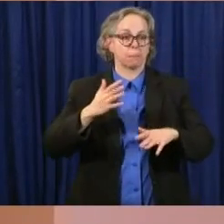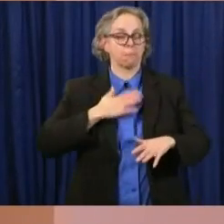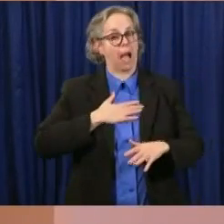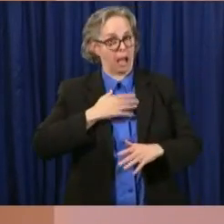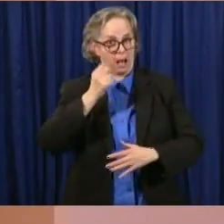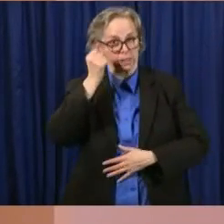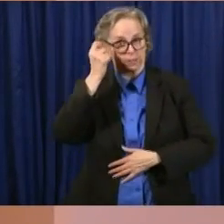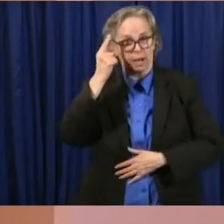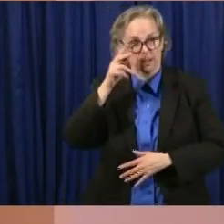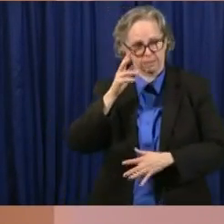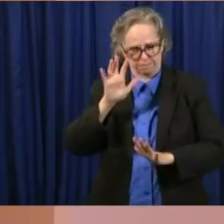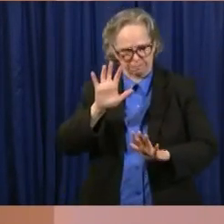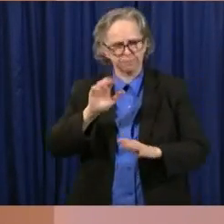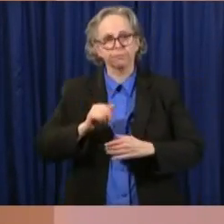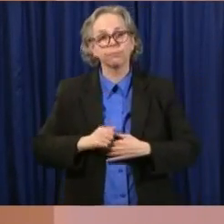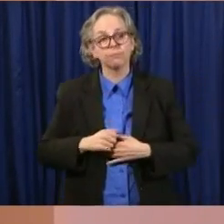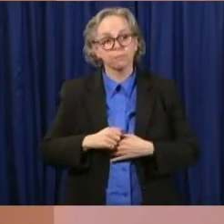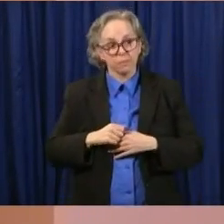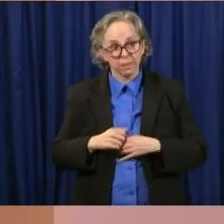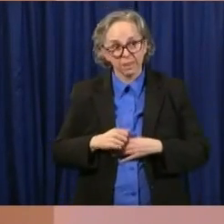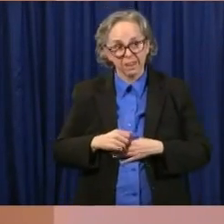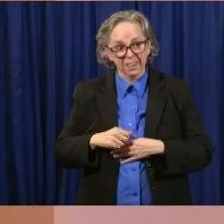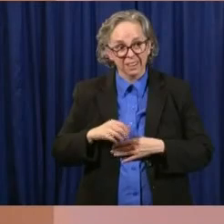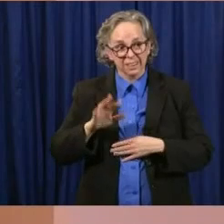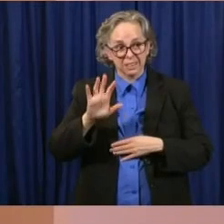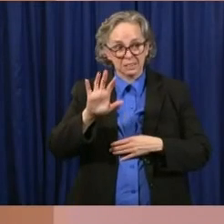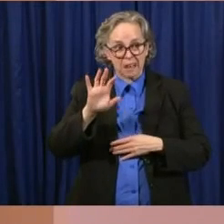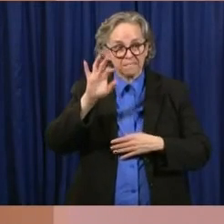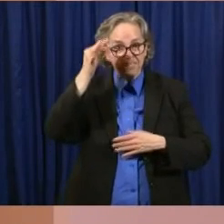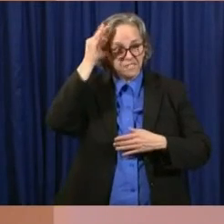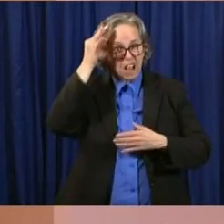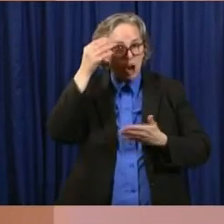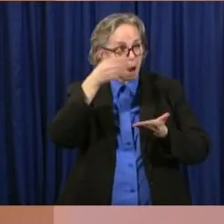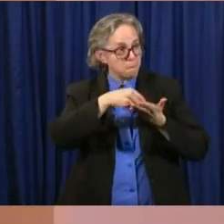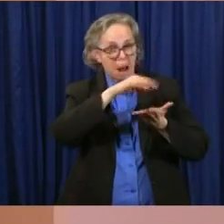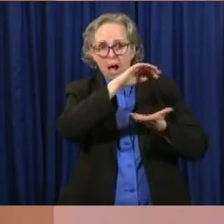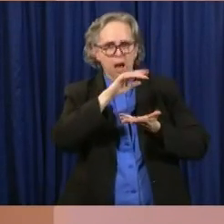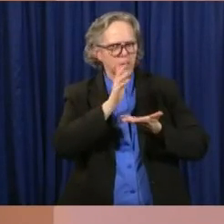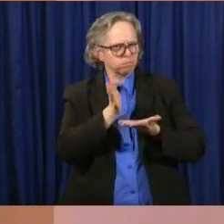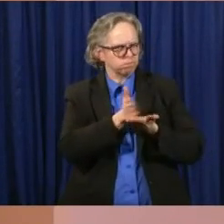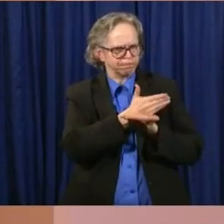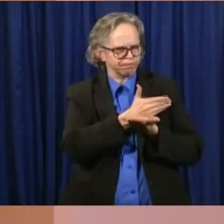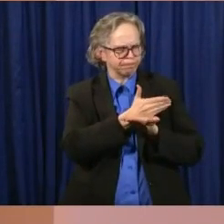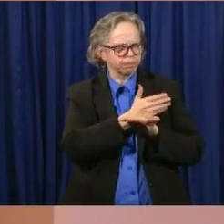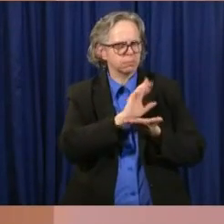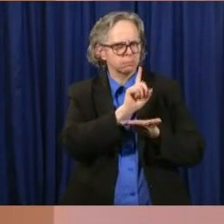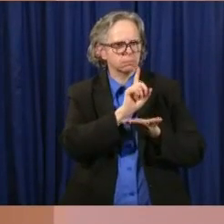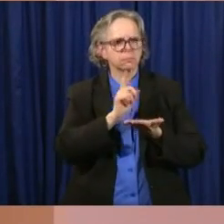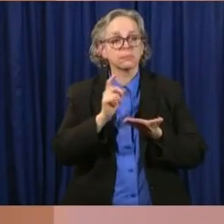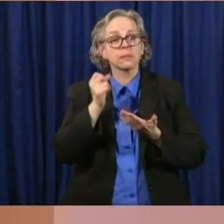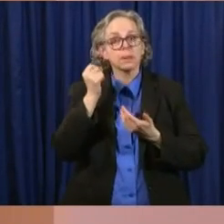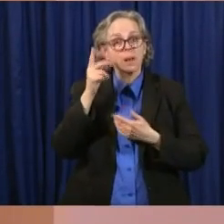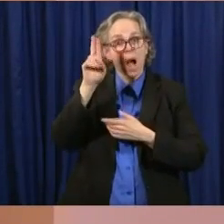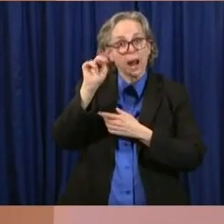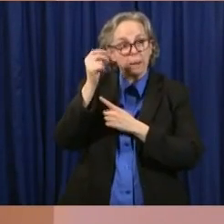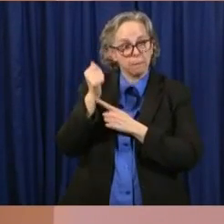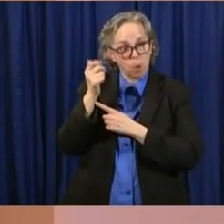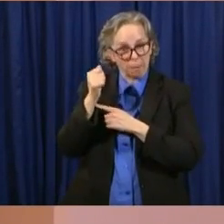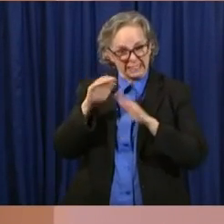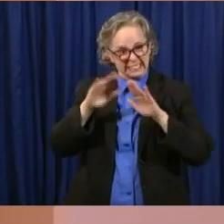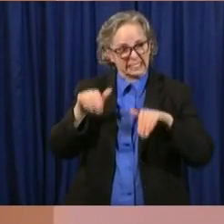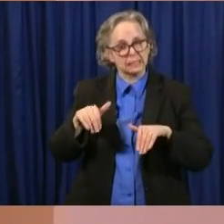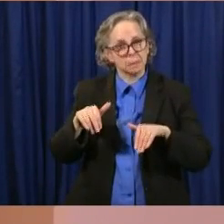federal assistance, the unemployment compensation system will be insolvent